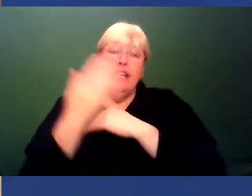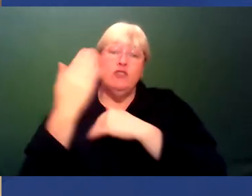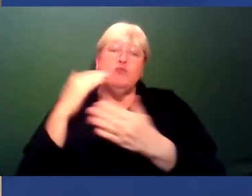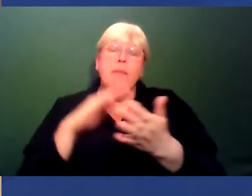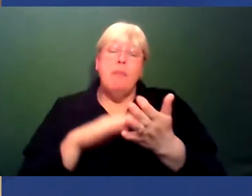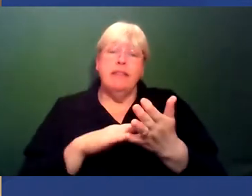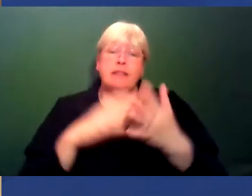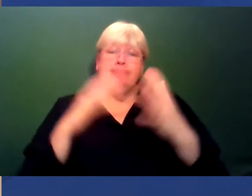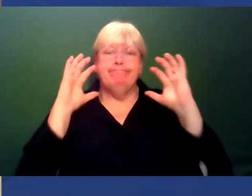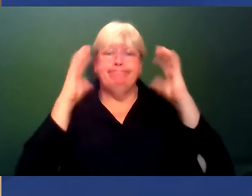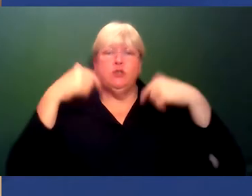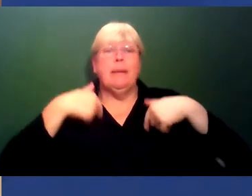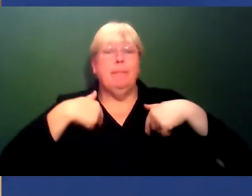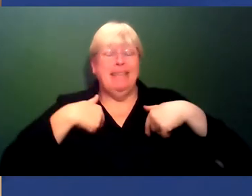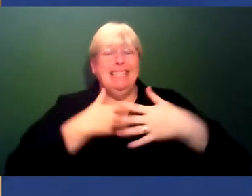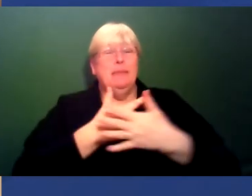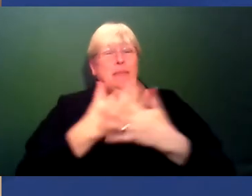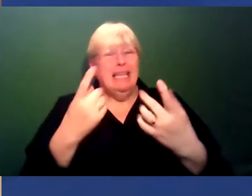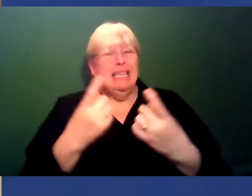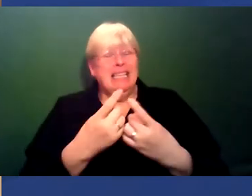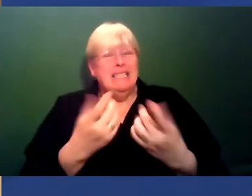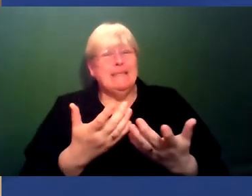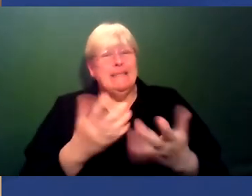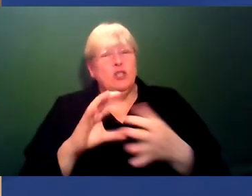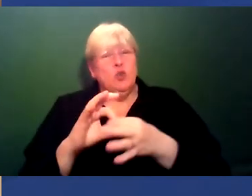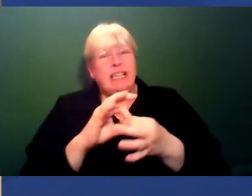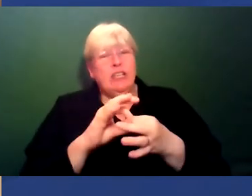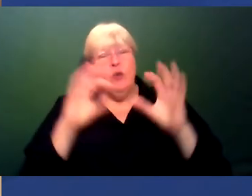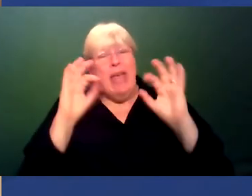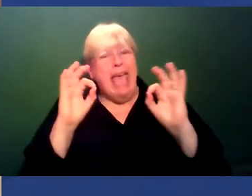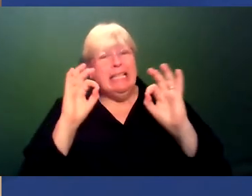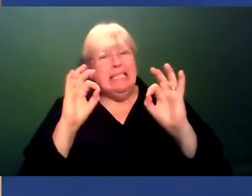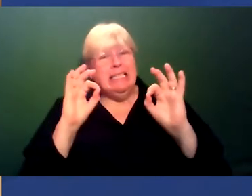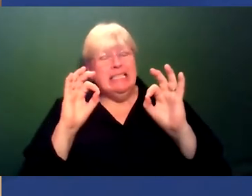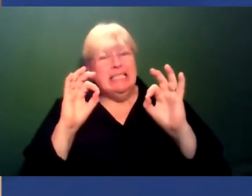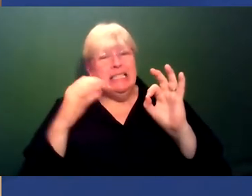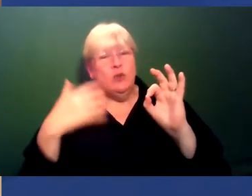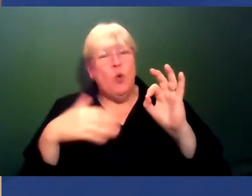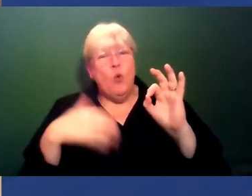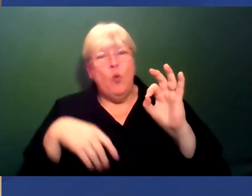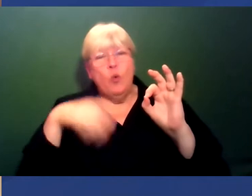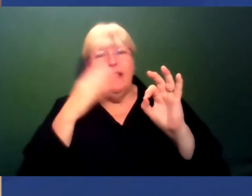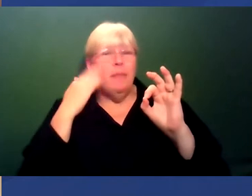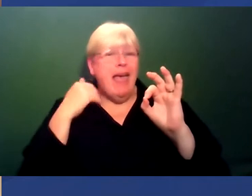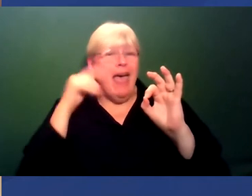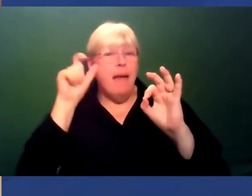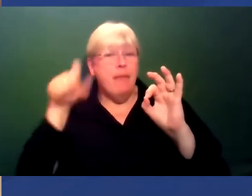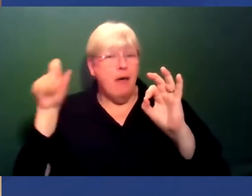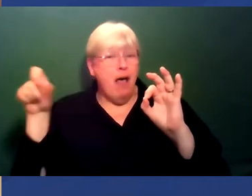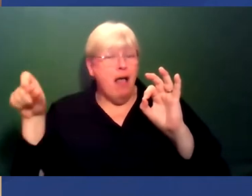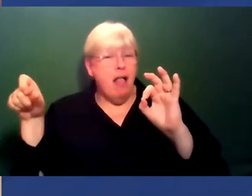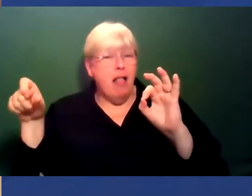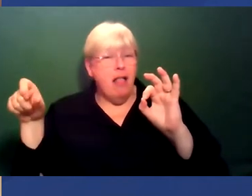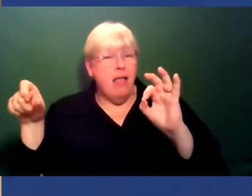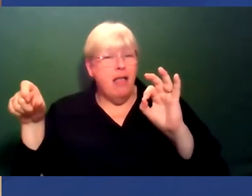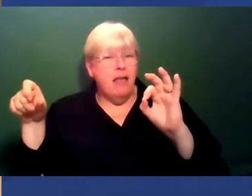me and a lot of the narratives around Black history can relate to excellence. You know, the only Black people we, we, we dredge up